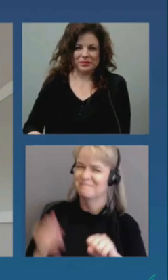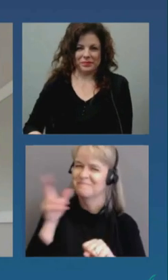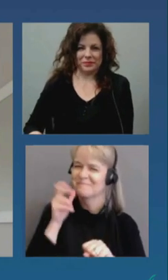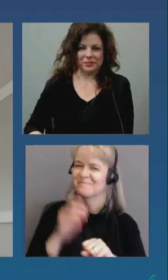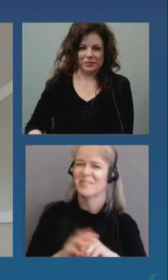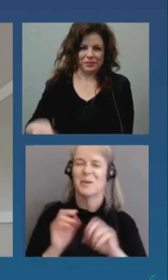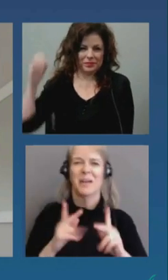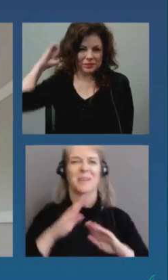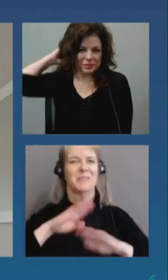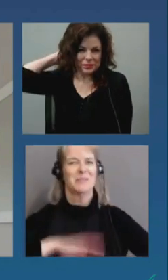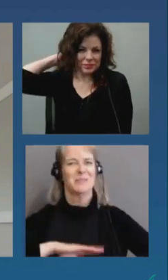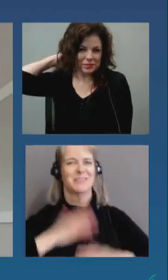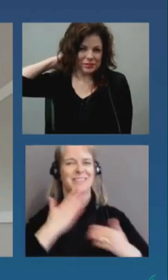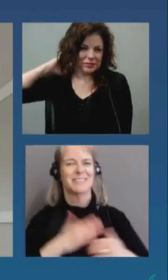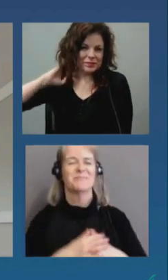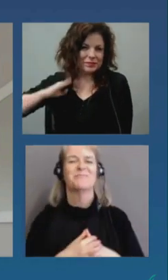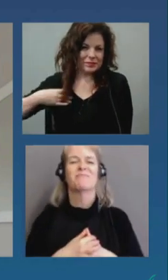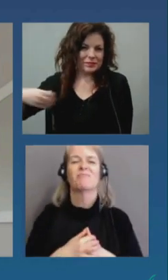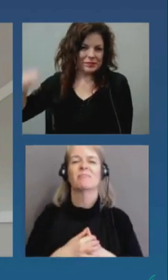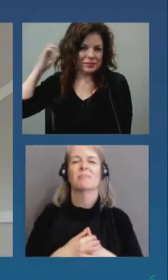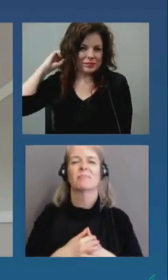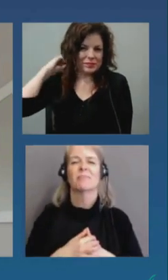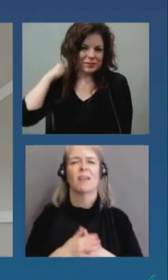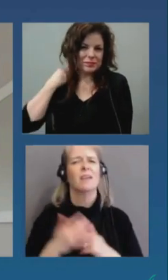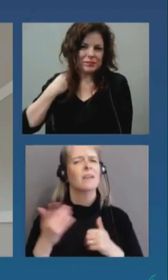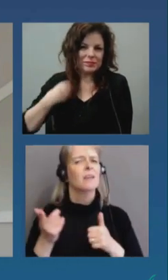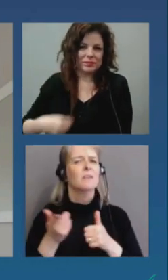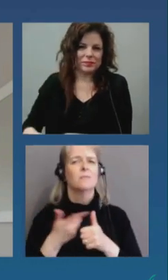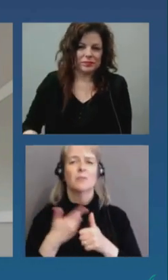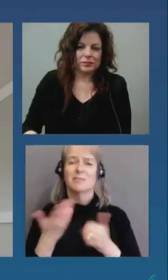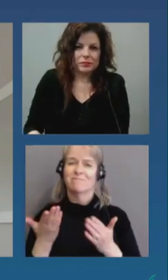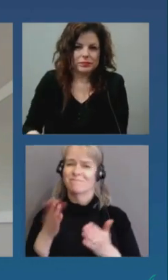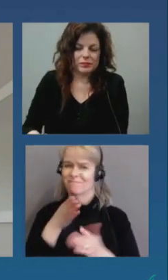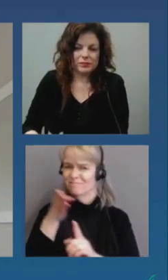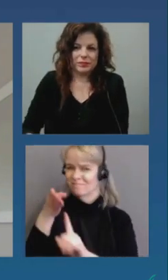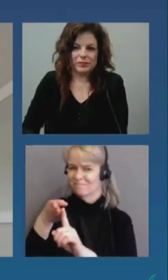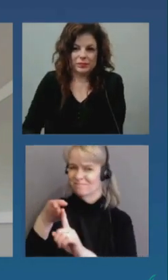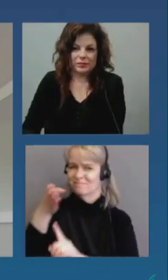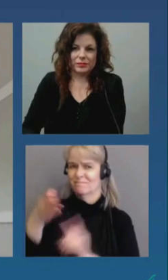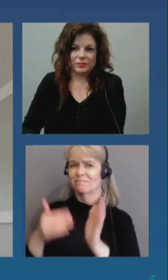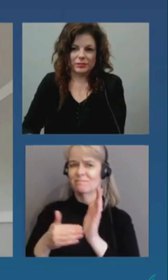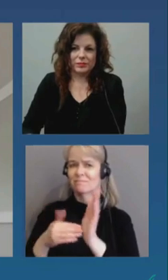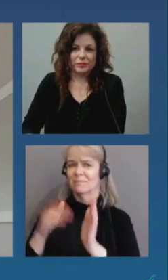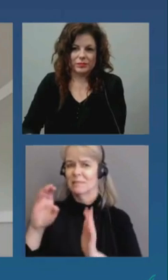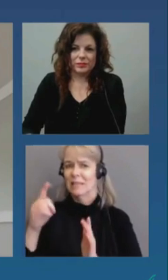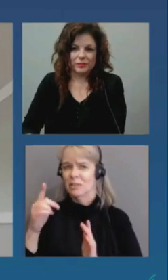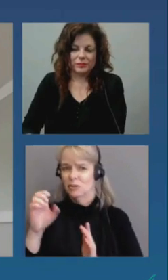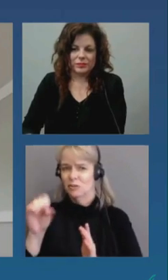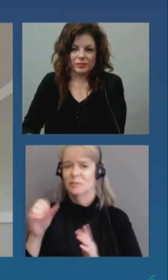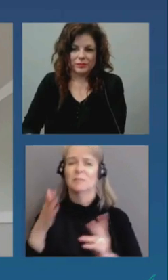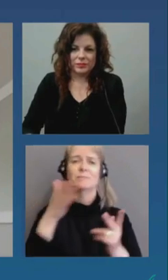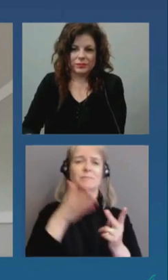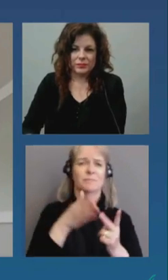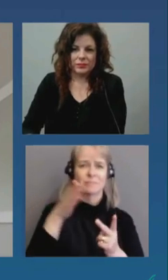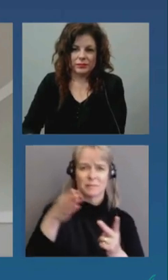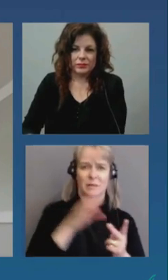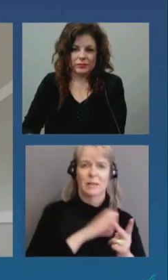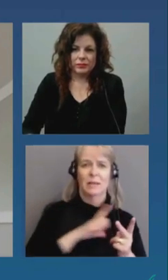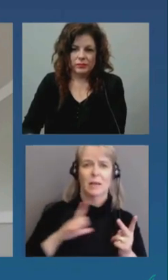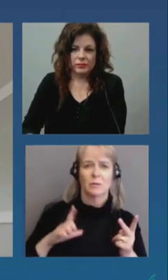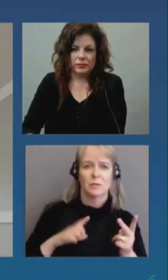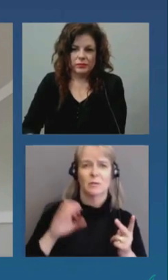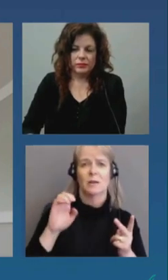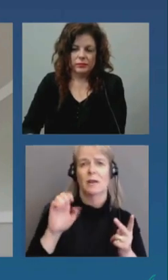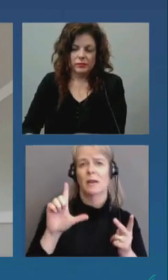i'd just like to ask uh i guess this is this is directed at dr etches and counselor egglie about the um the